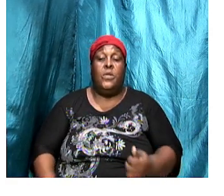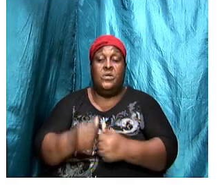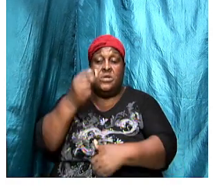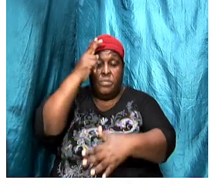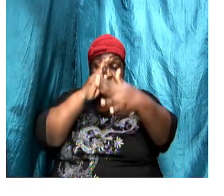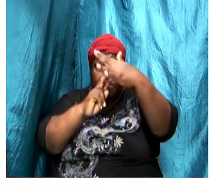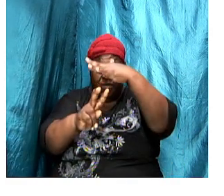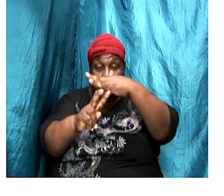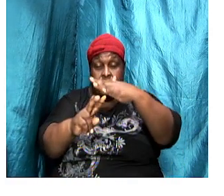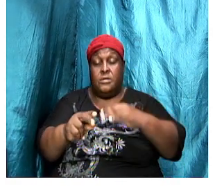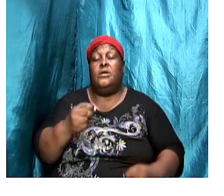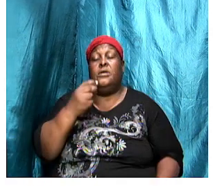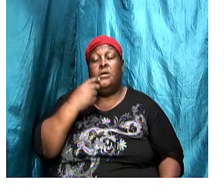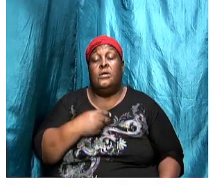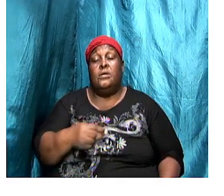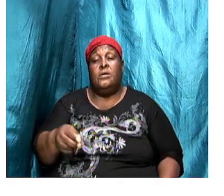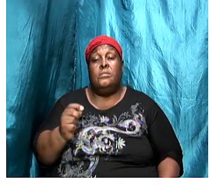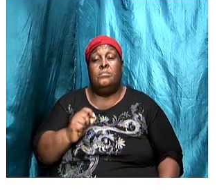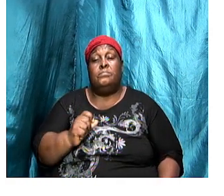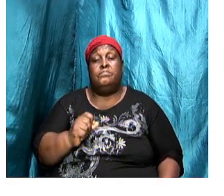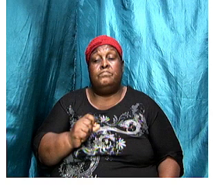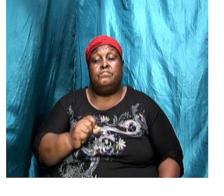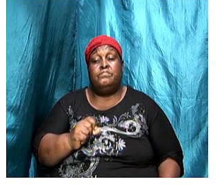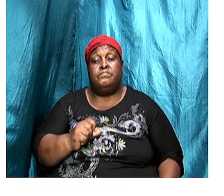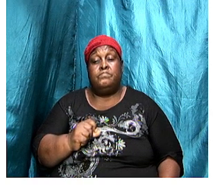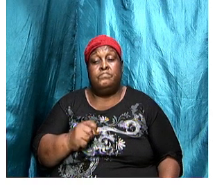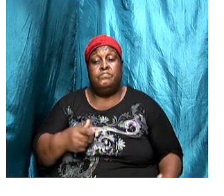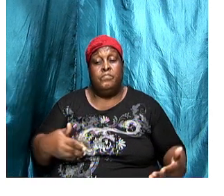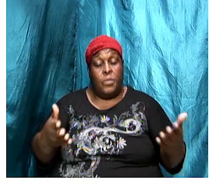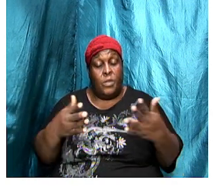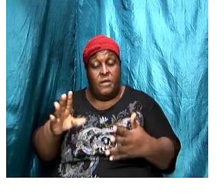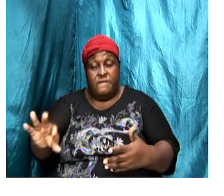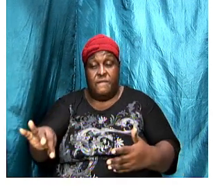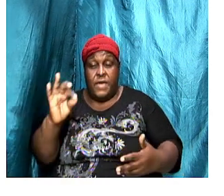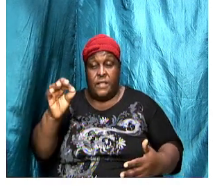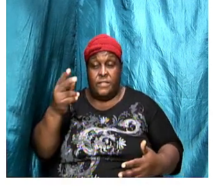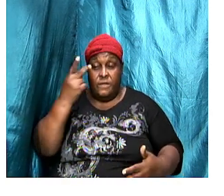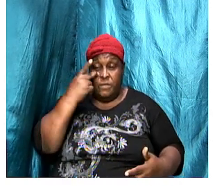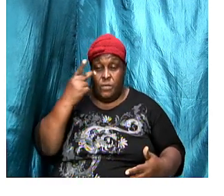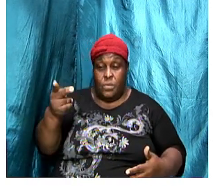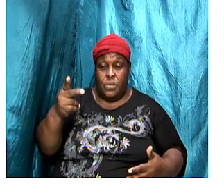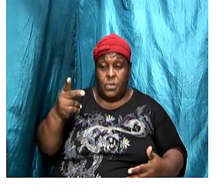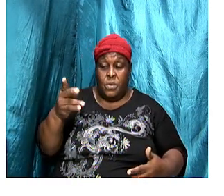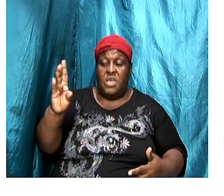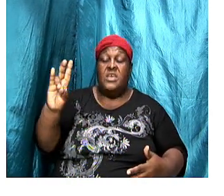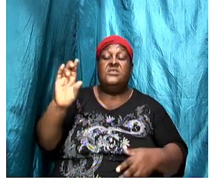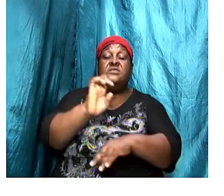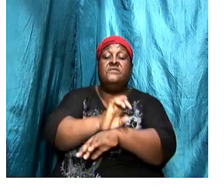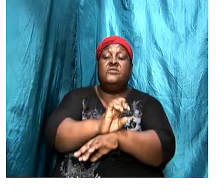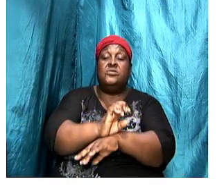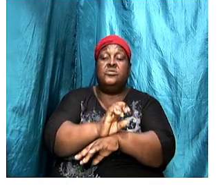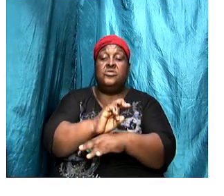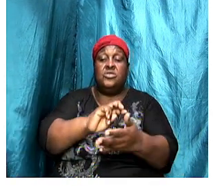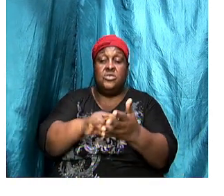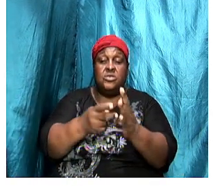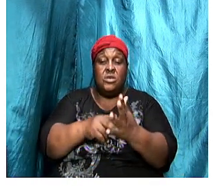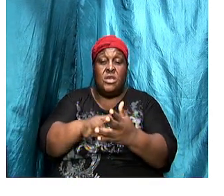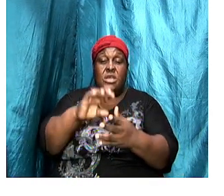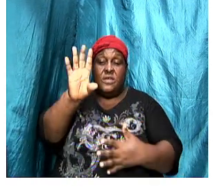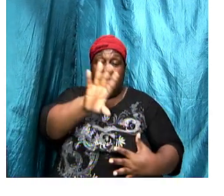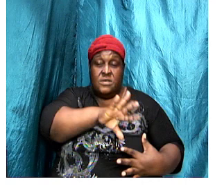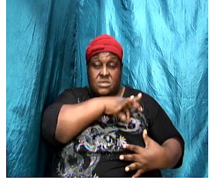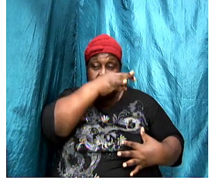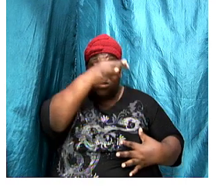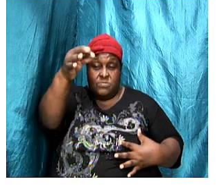prophetic view, here we find the view that the seven churches represents the spiritual